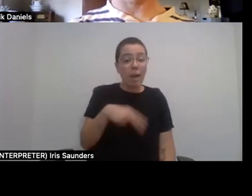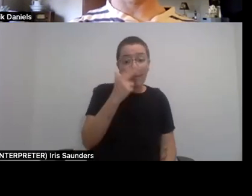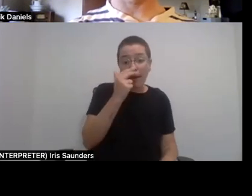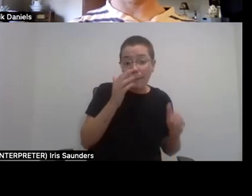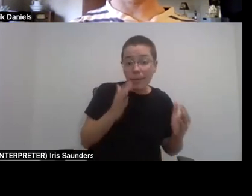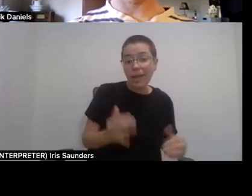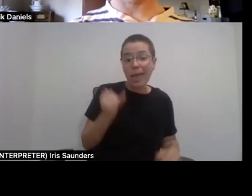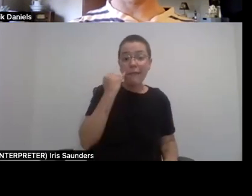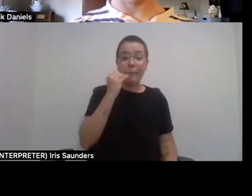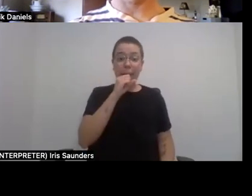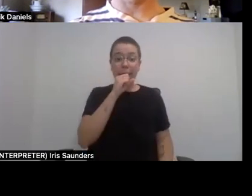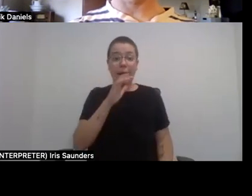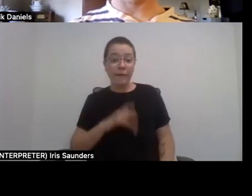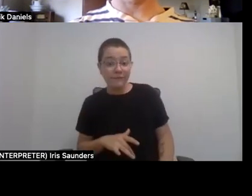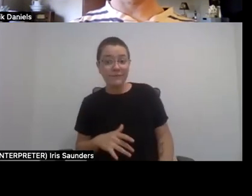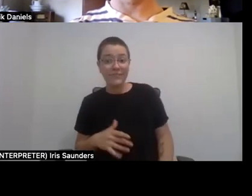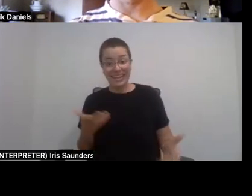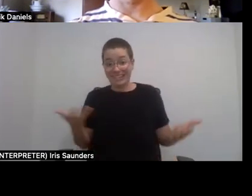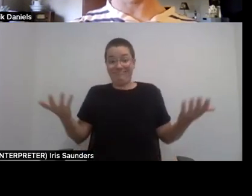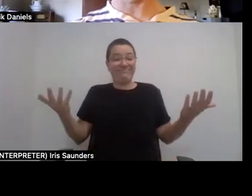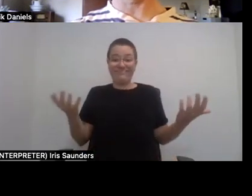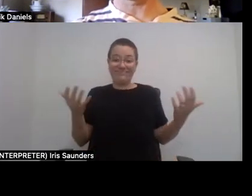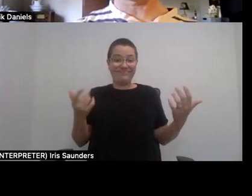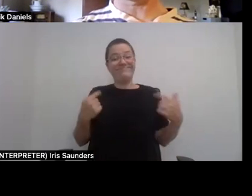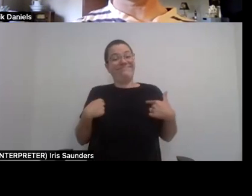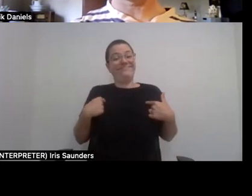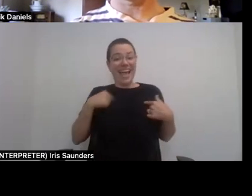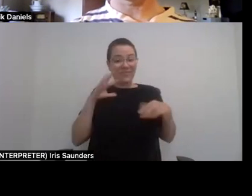the microphone goes out, I'll be that.